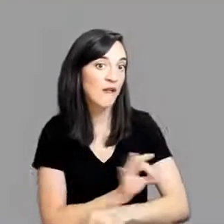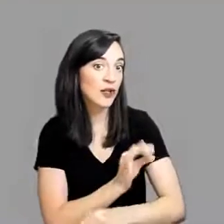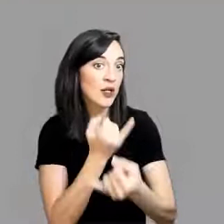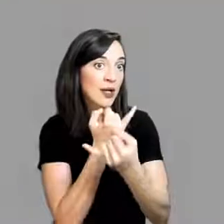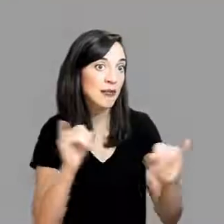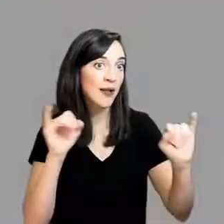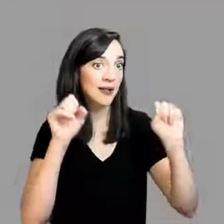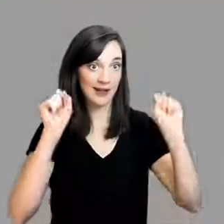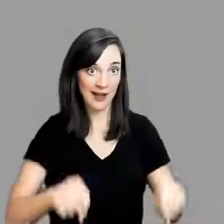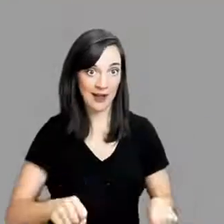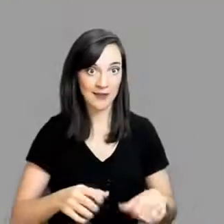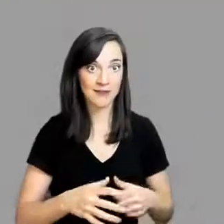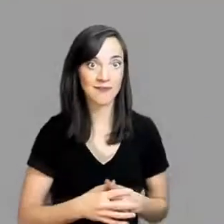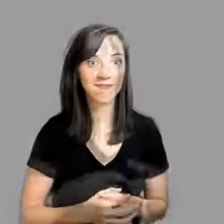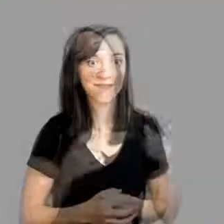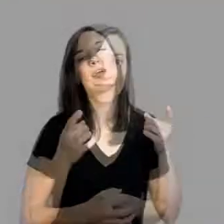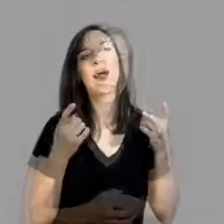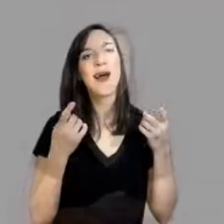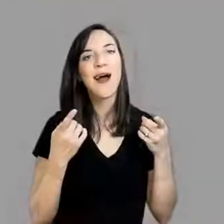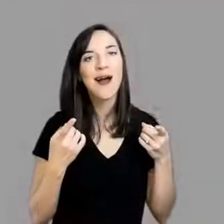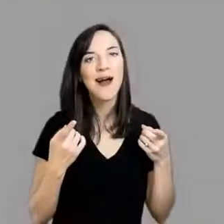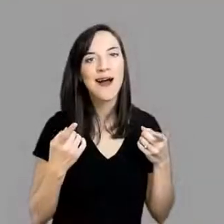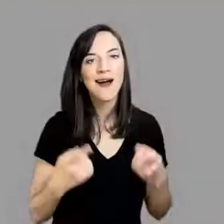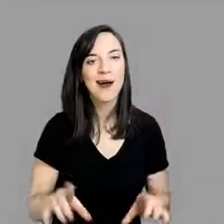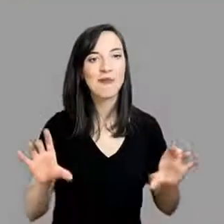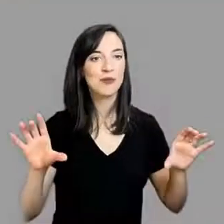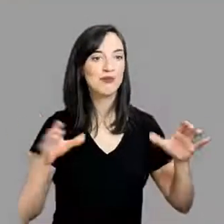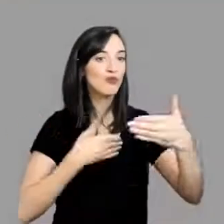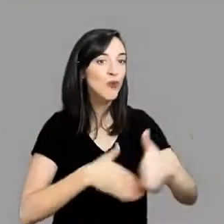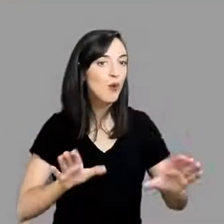How independently can the students function in the classroom?